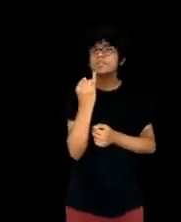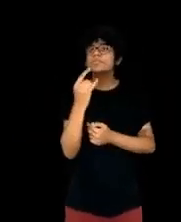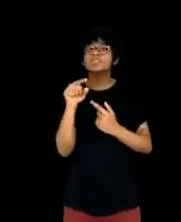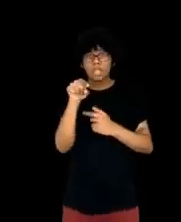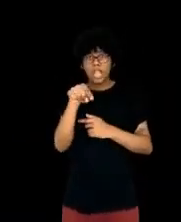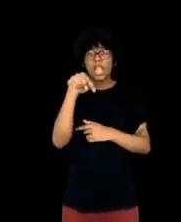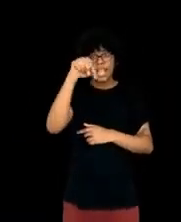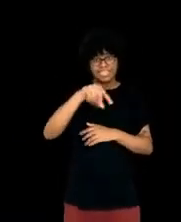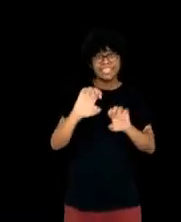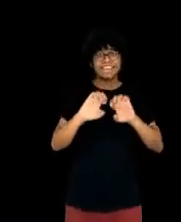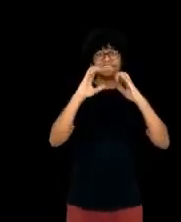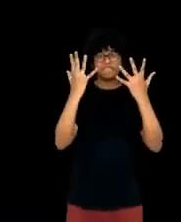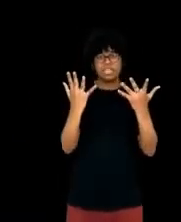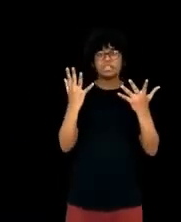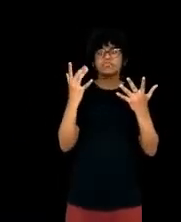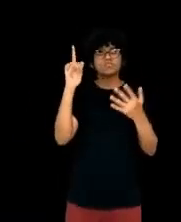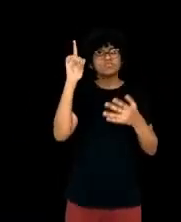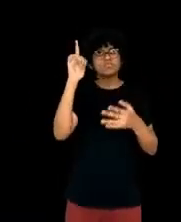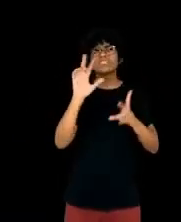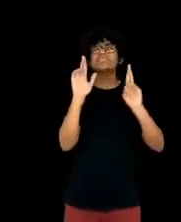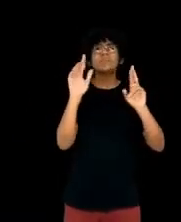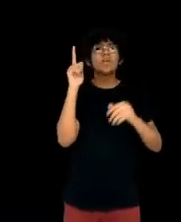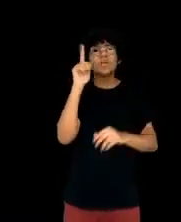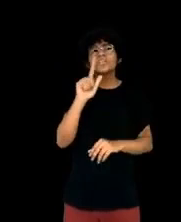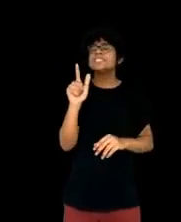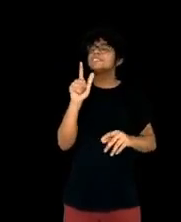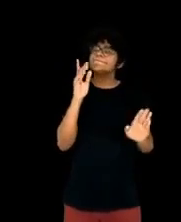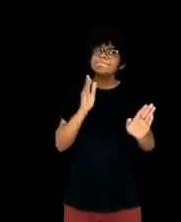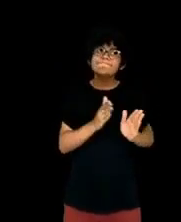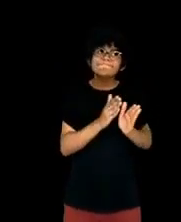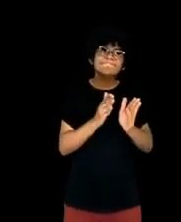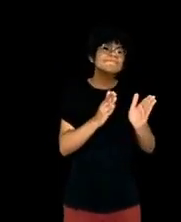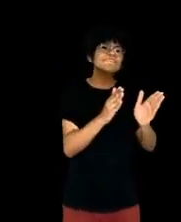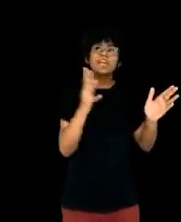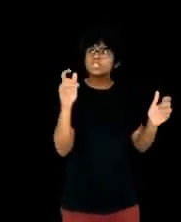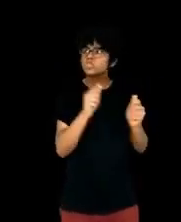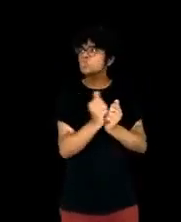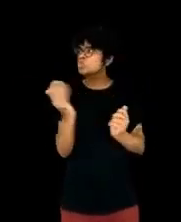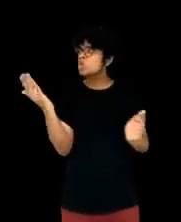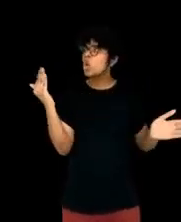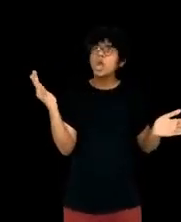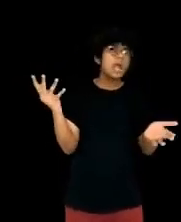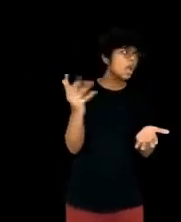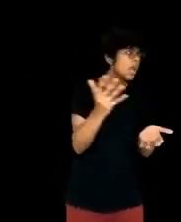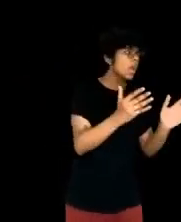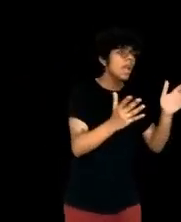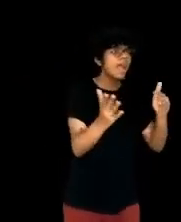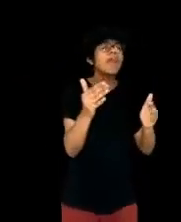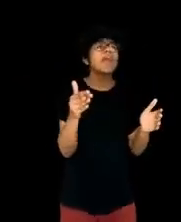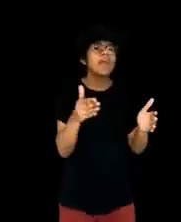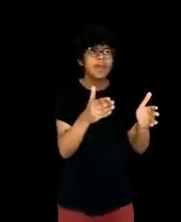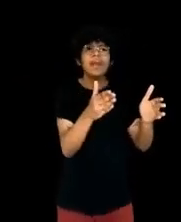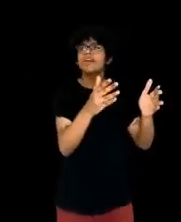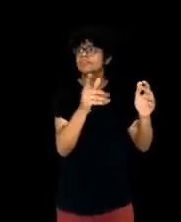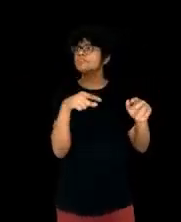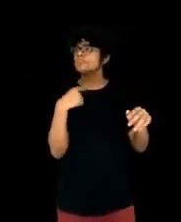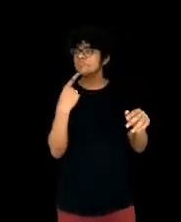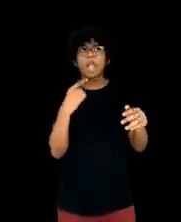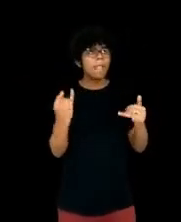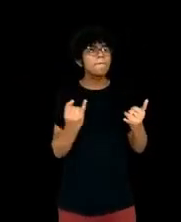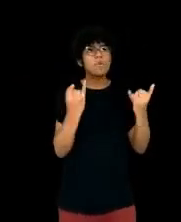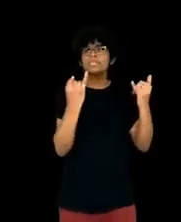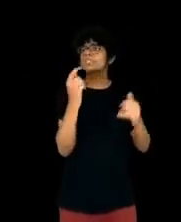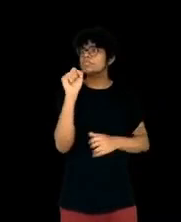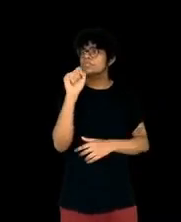can all come together and say, let's give ourselves permission to care. Let's try to create something with our work